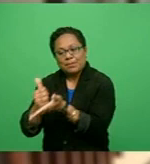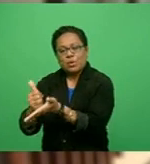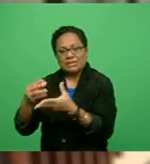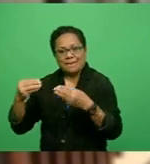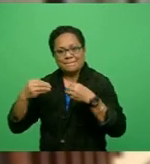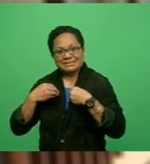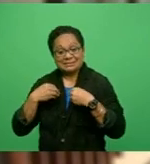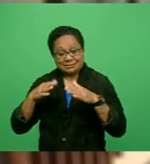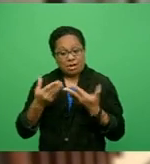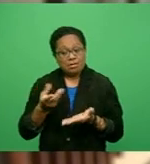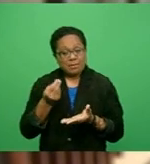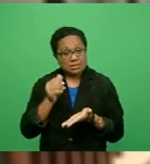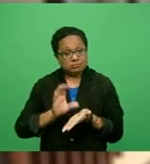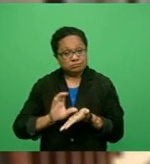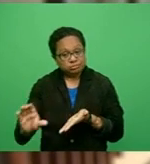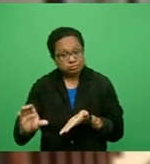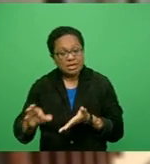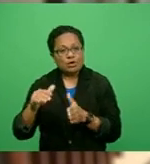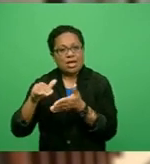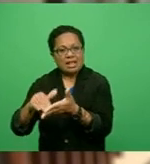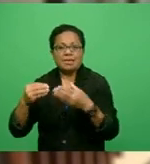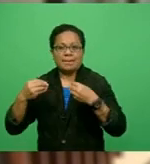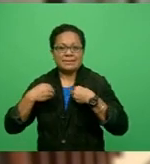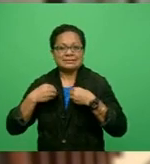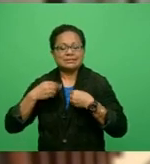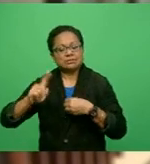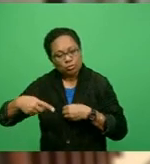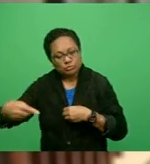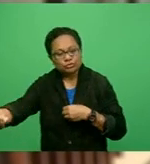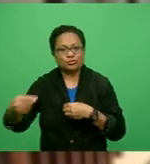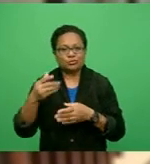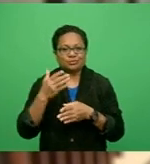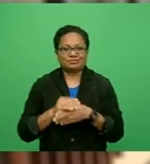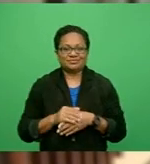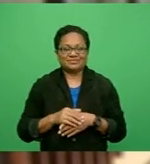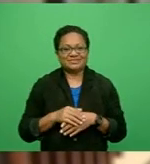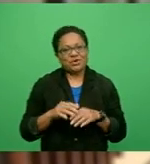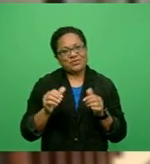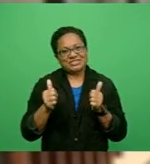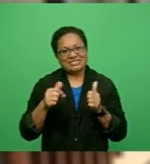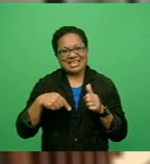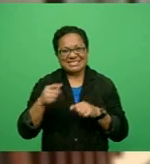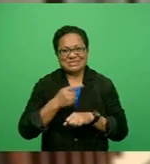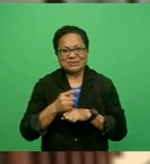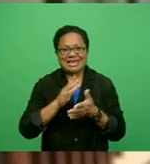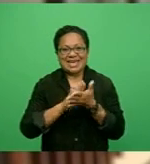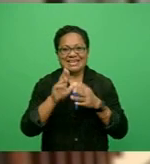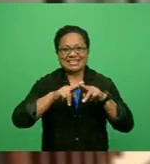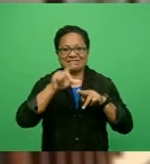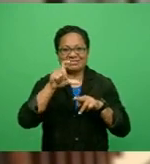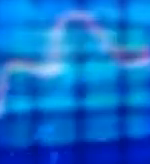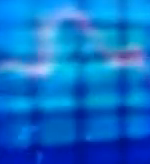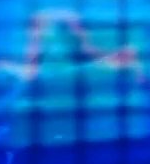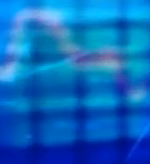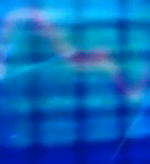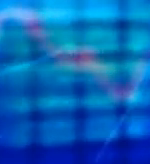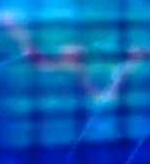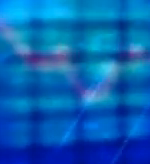about $314 billion. That's all for this week from HFC Bank, Vinaka.